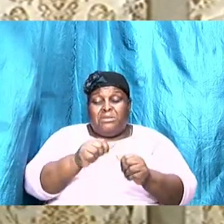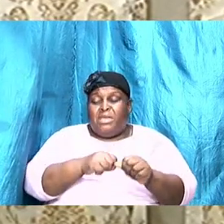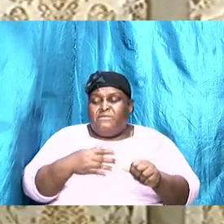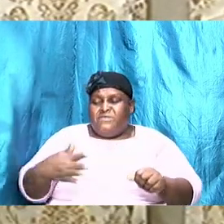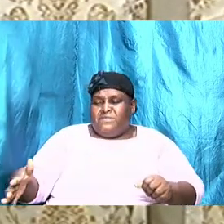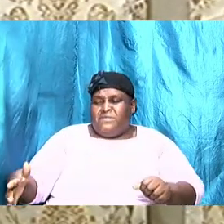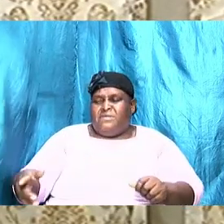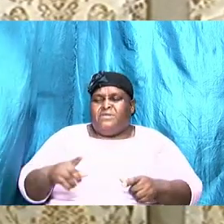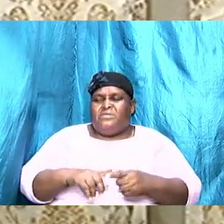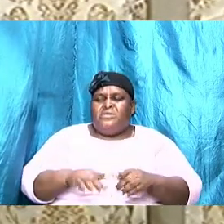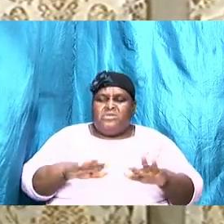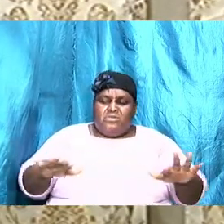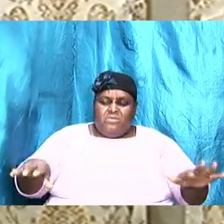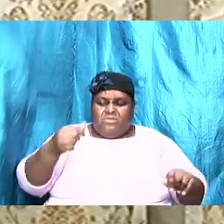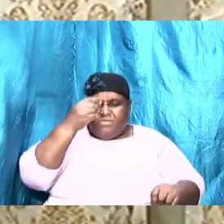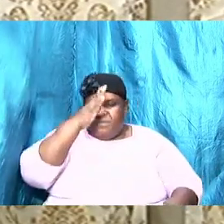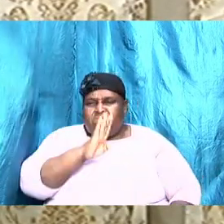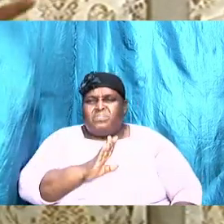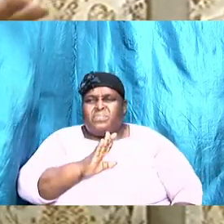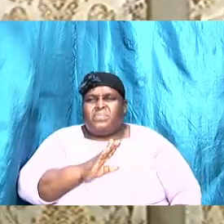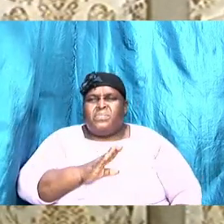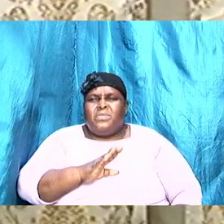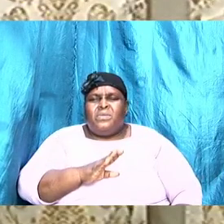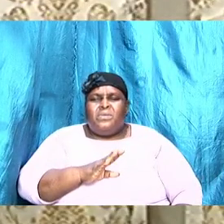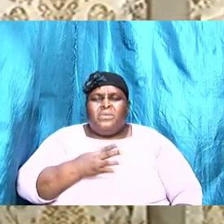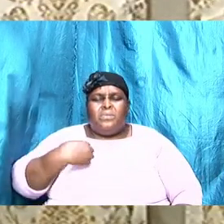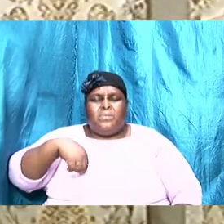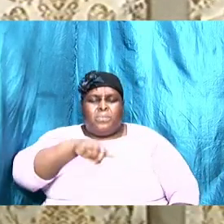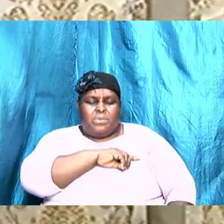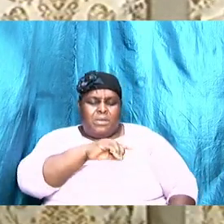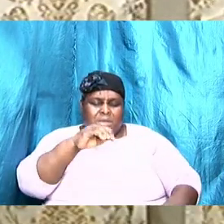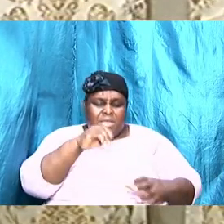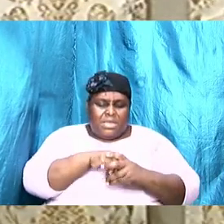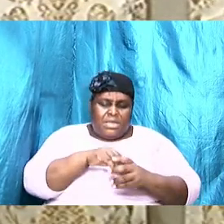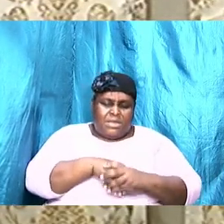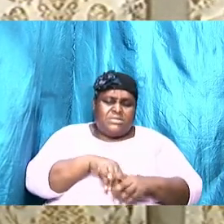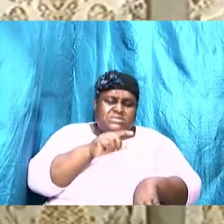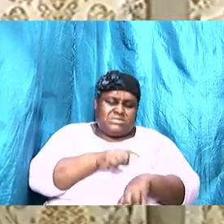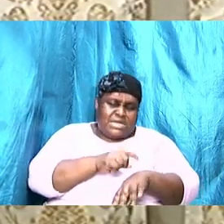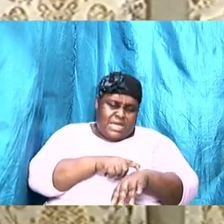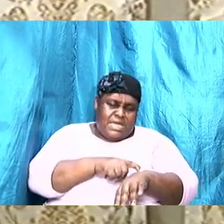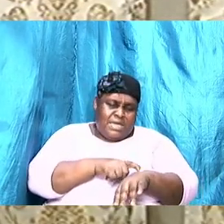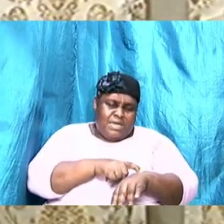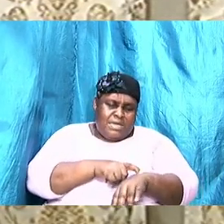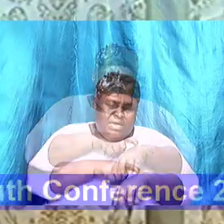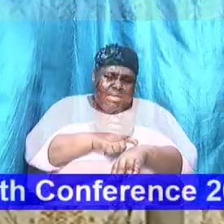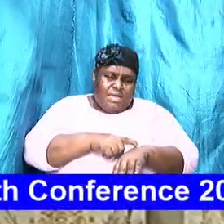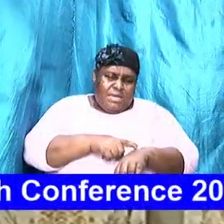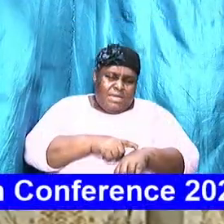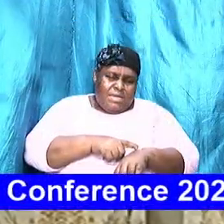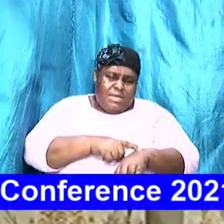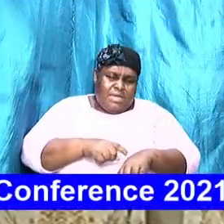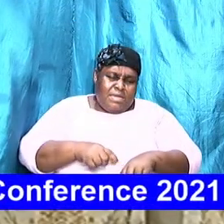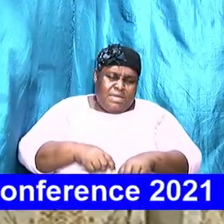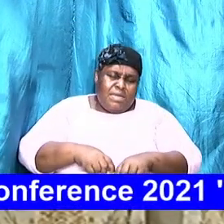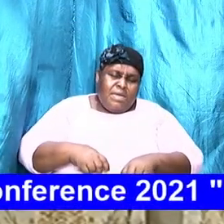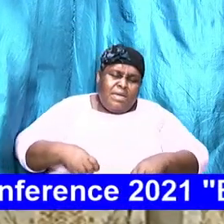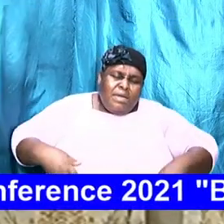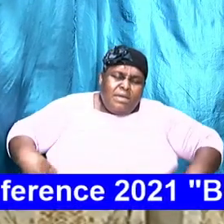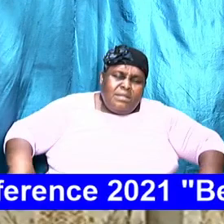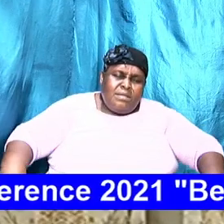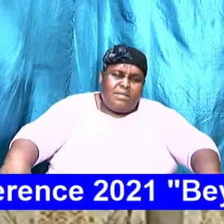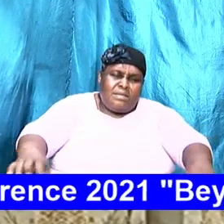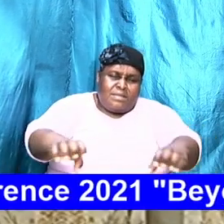era. We are in a season. We are in an environment. A time